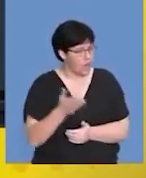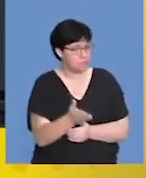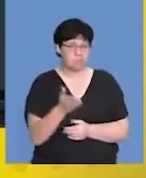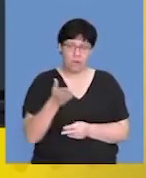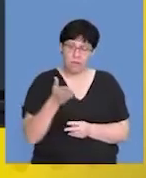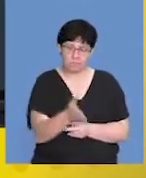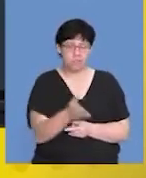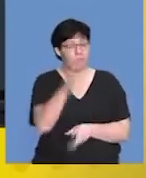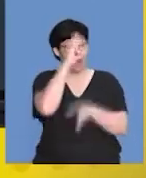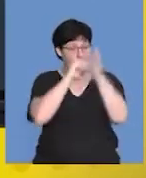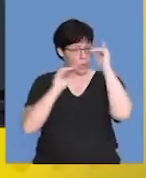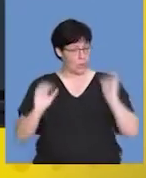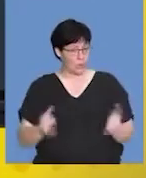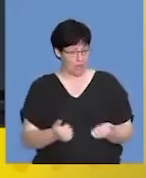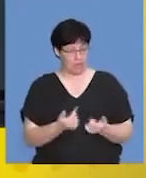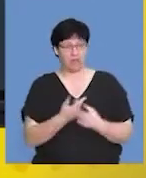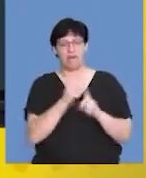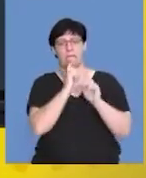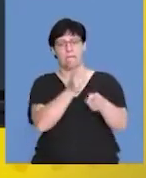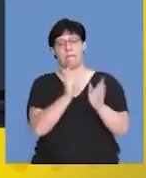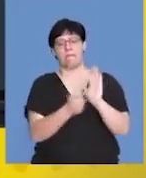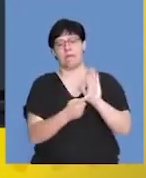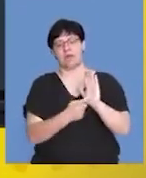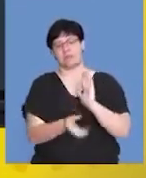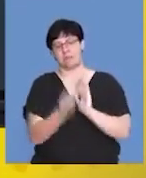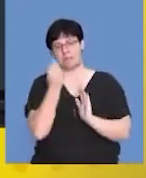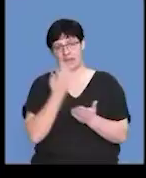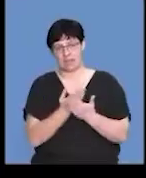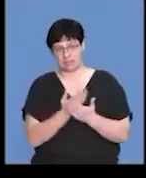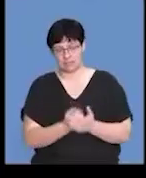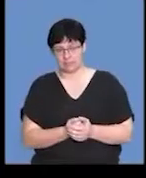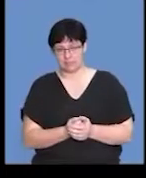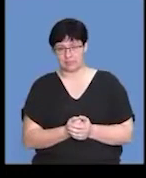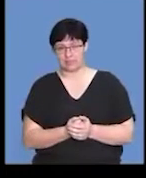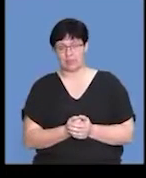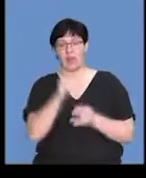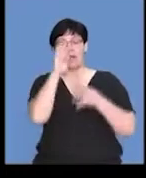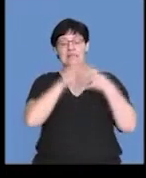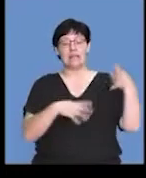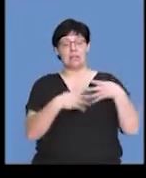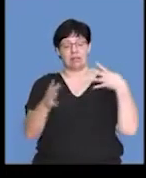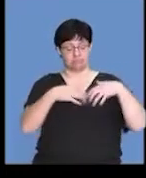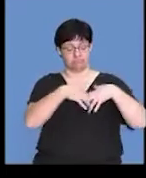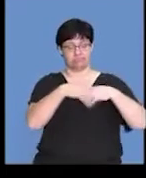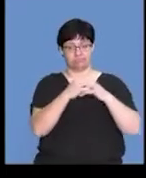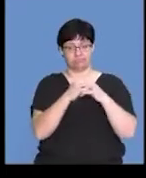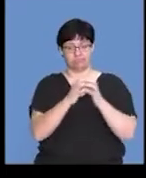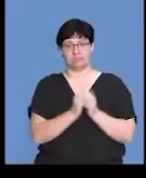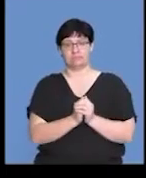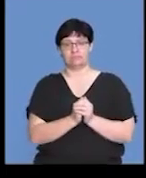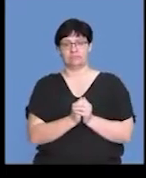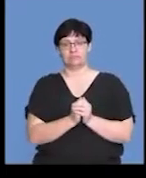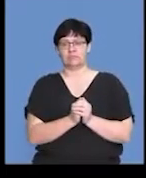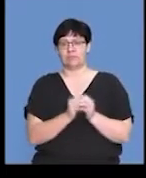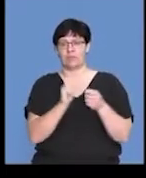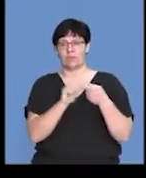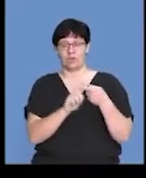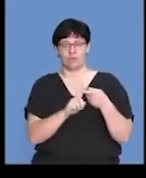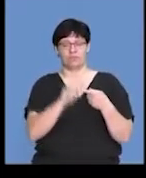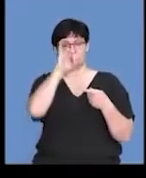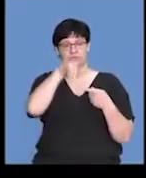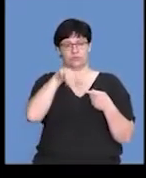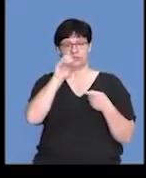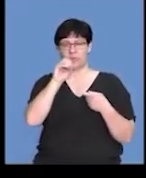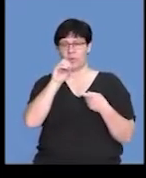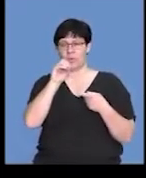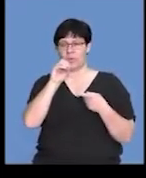that if you learn well, you would get those marks. Okay, so the table shows you the composition of one, the yolk,